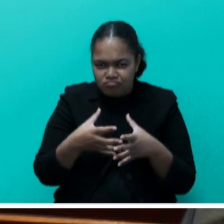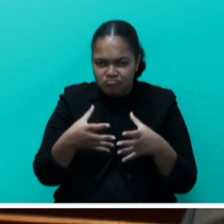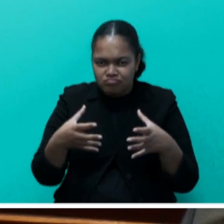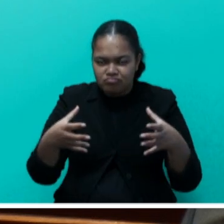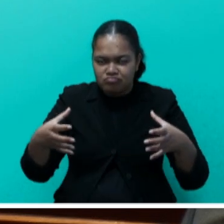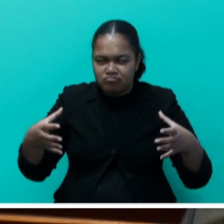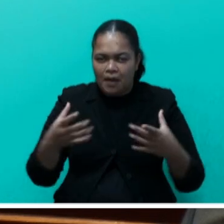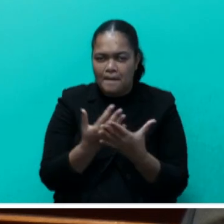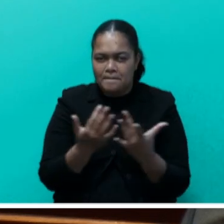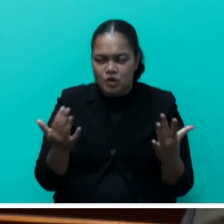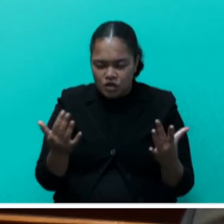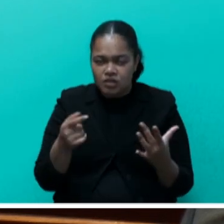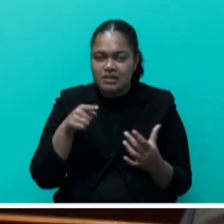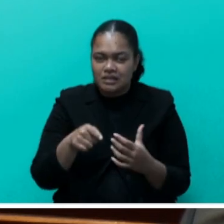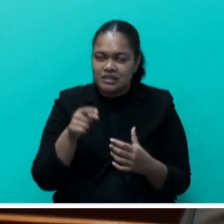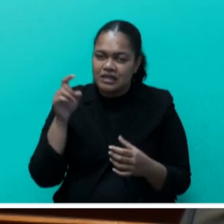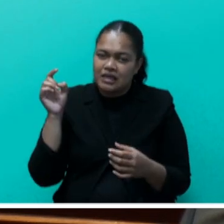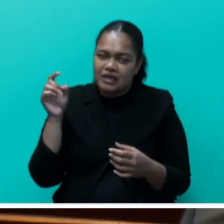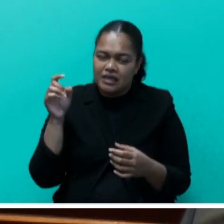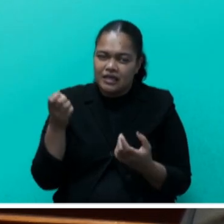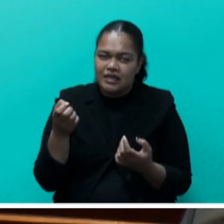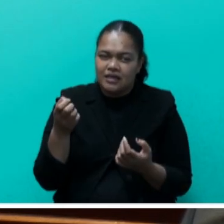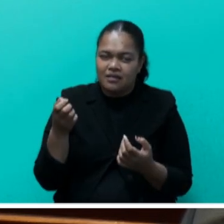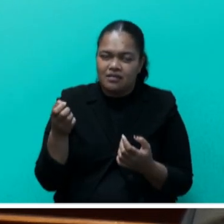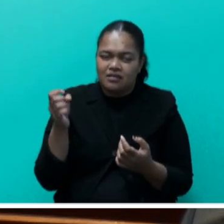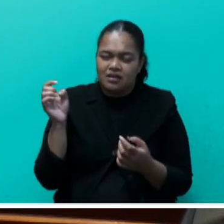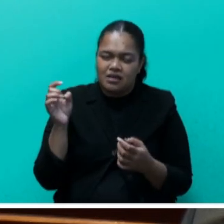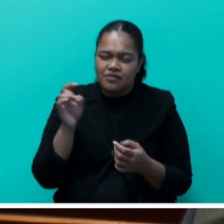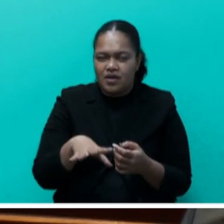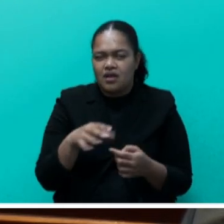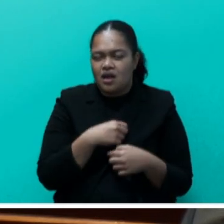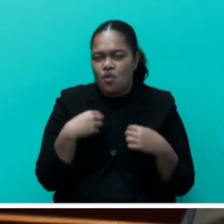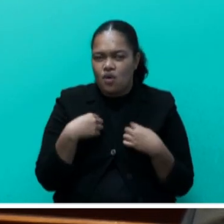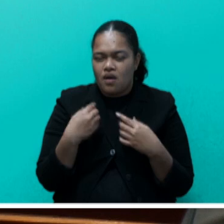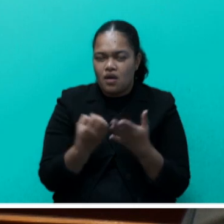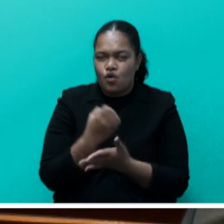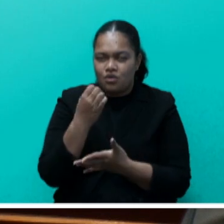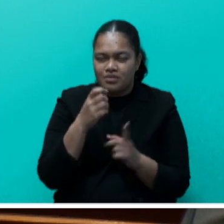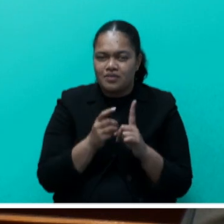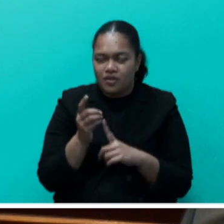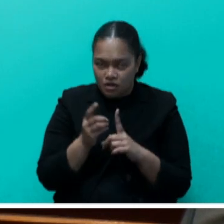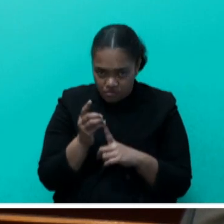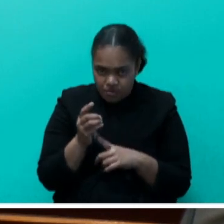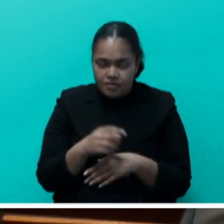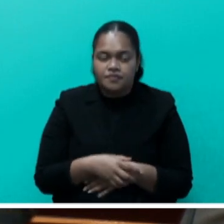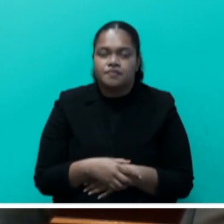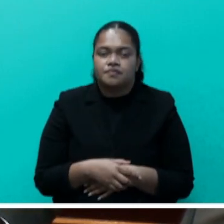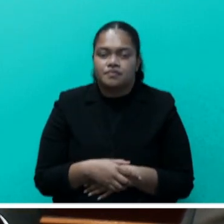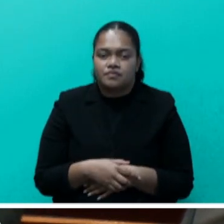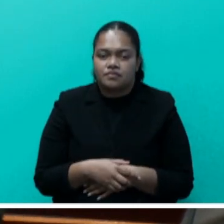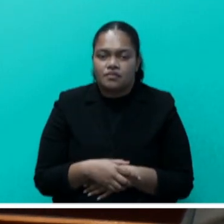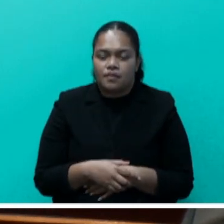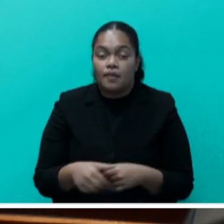populations, and its effect on our economies and development. SEEDS requires better support